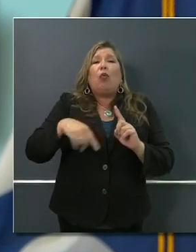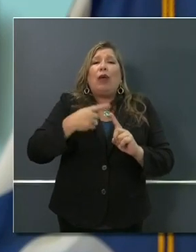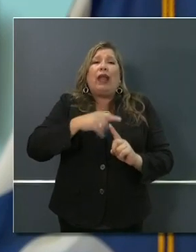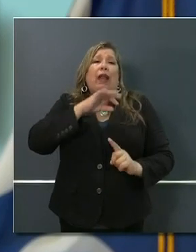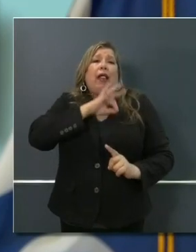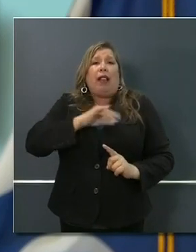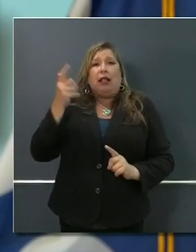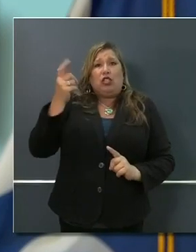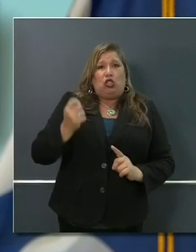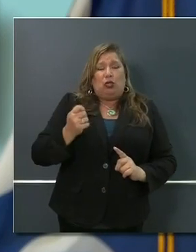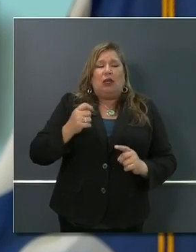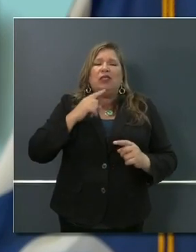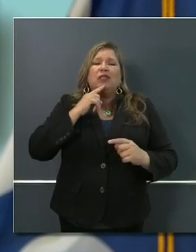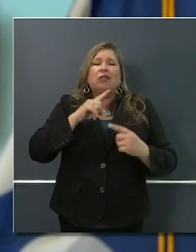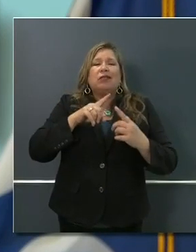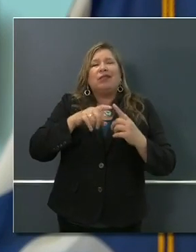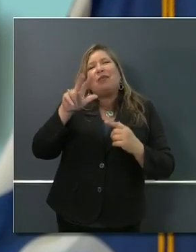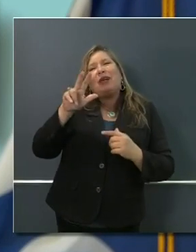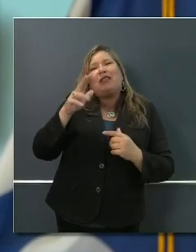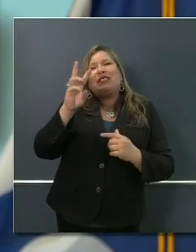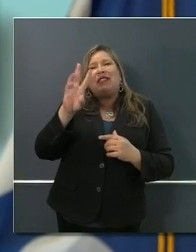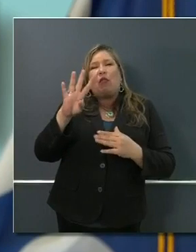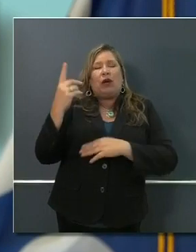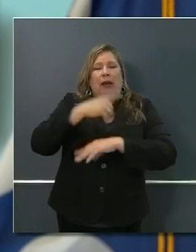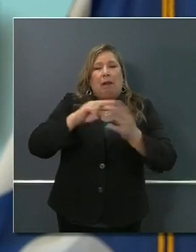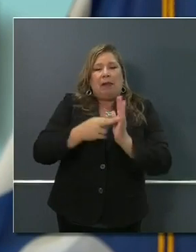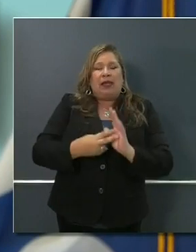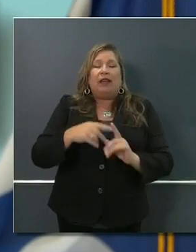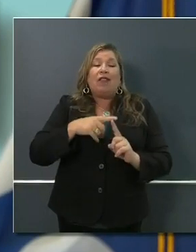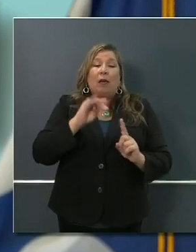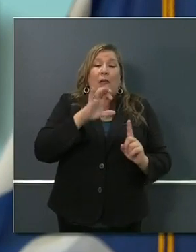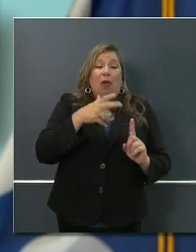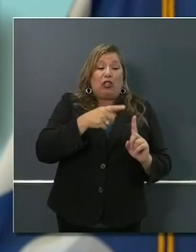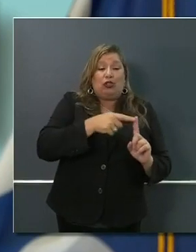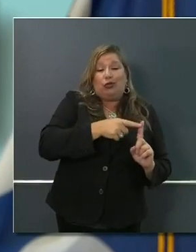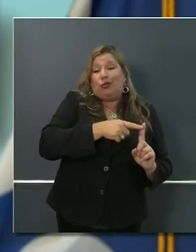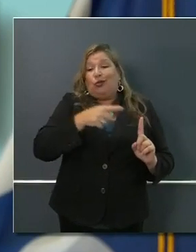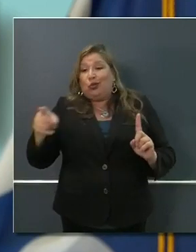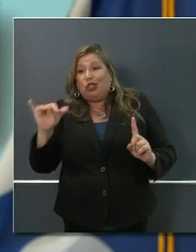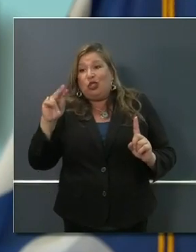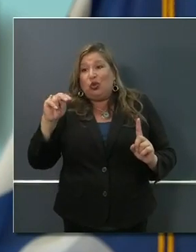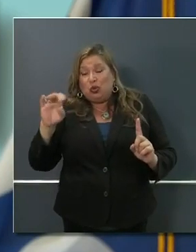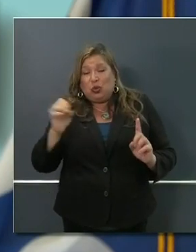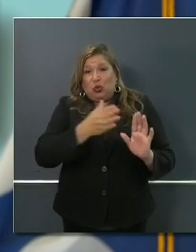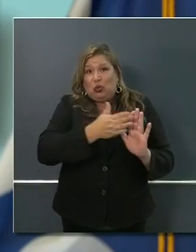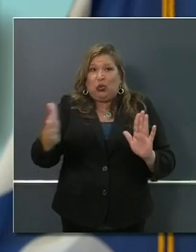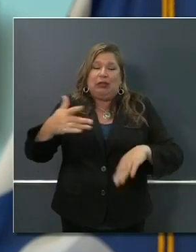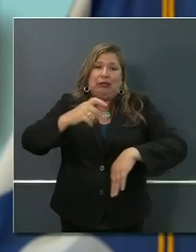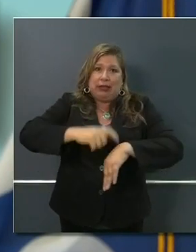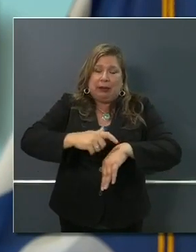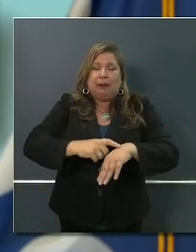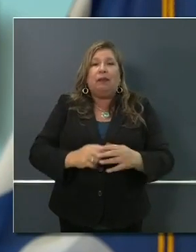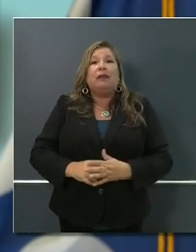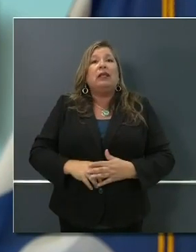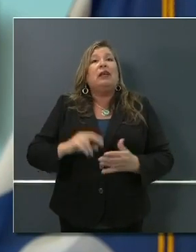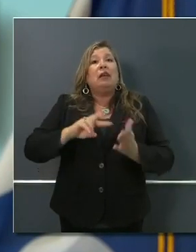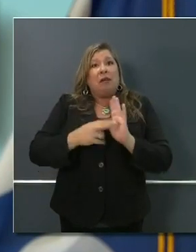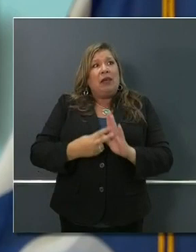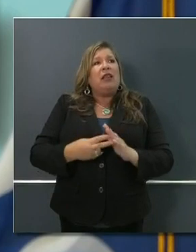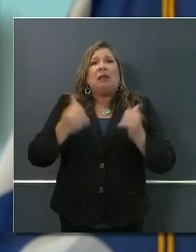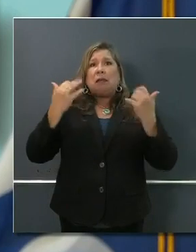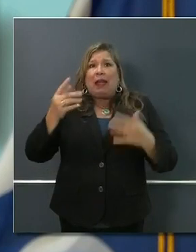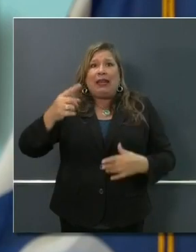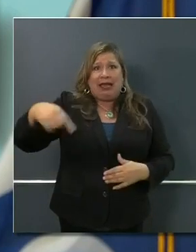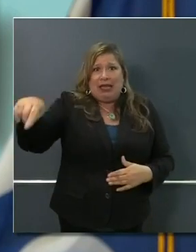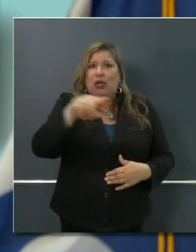universe of available dollars is rather large, and we just want to make sure it's socialized, and we're doing everything in our power to get that